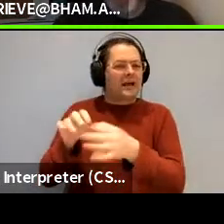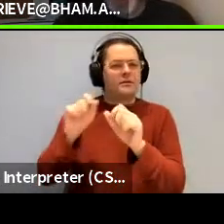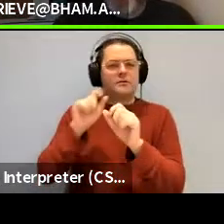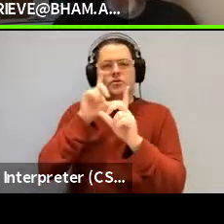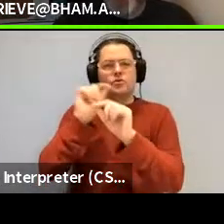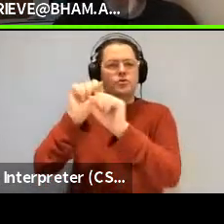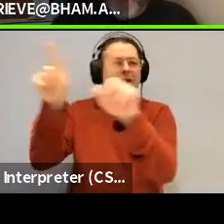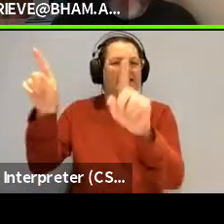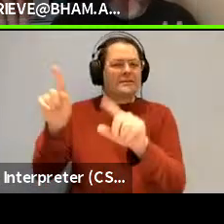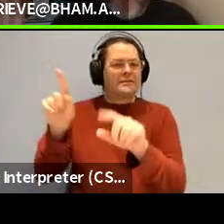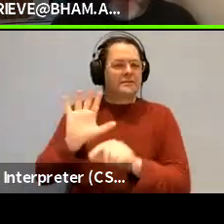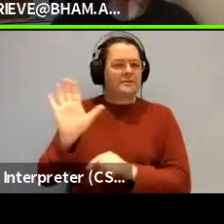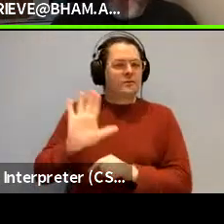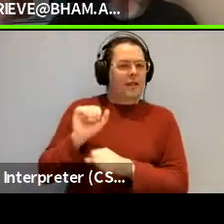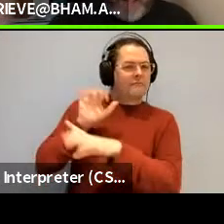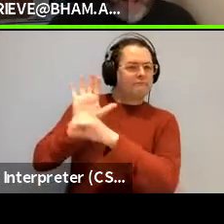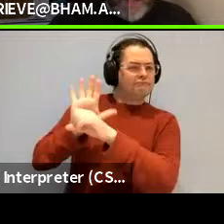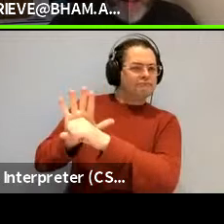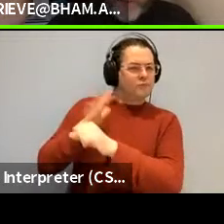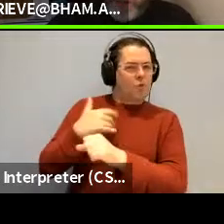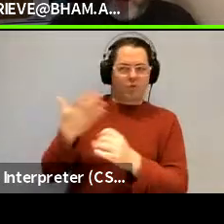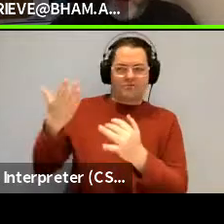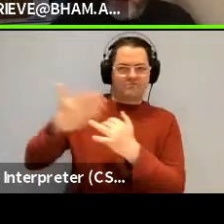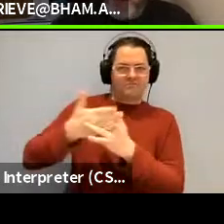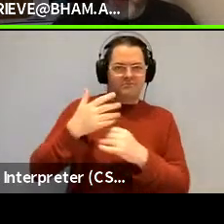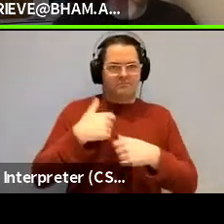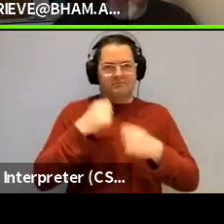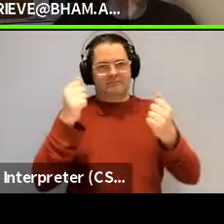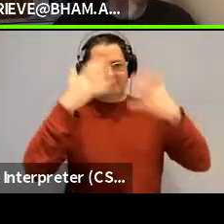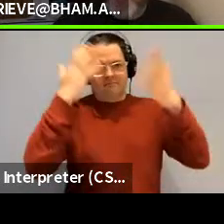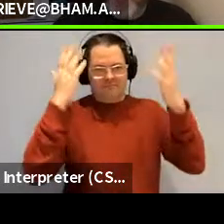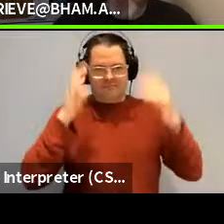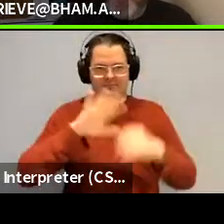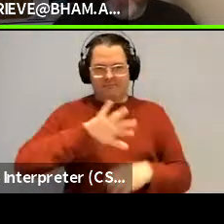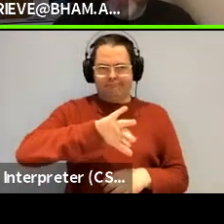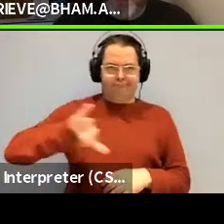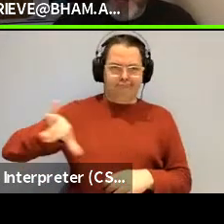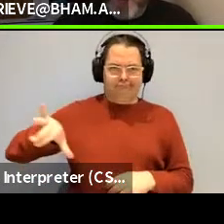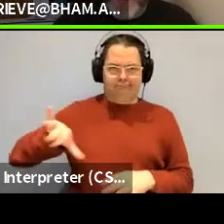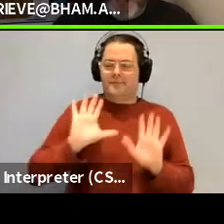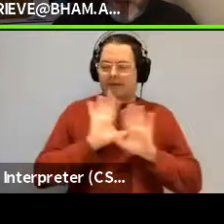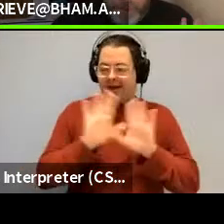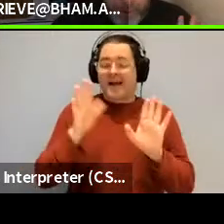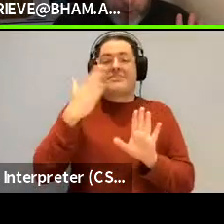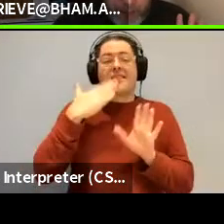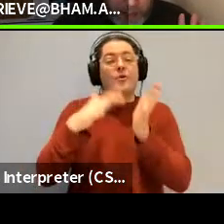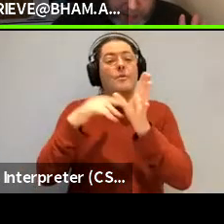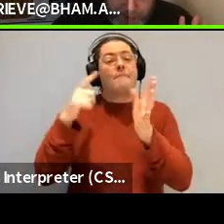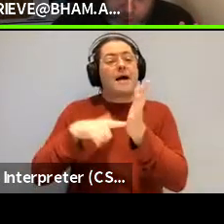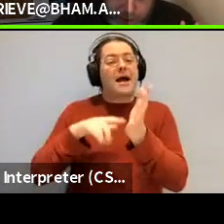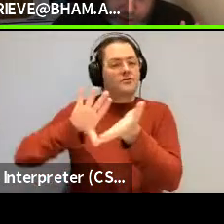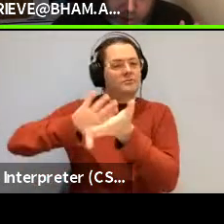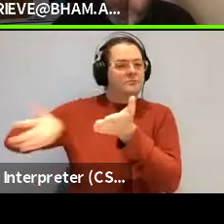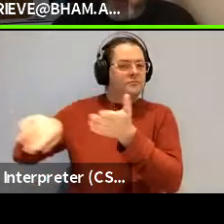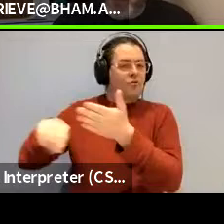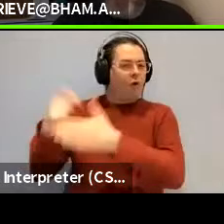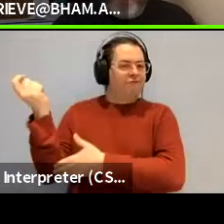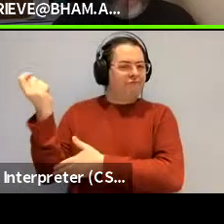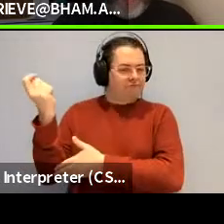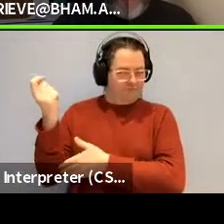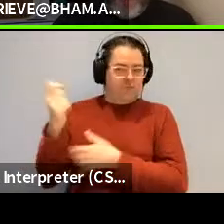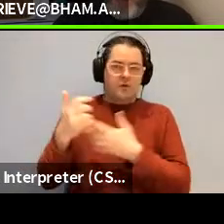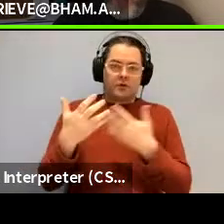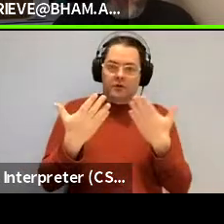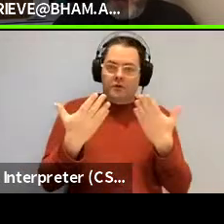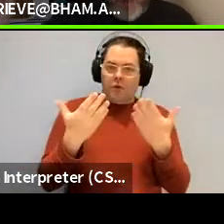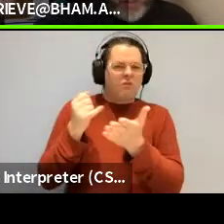future um anyway but thank you and thanks matt for for clearing that person out um anyway i think maybe we could jump in with